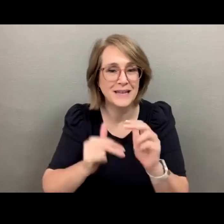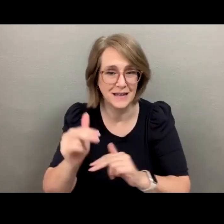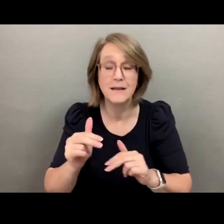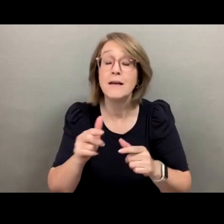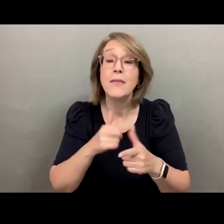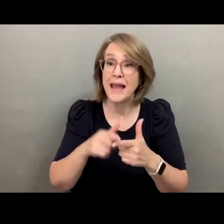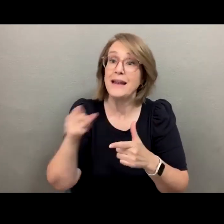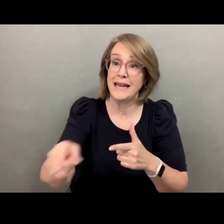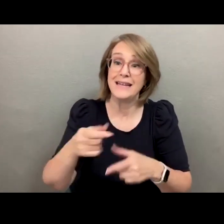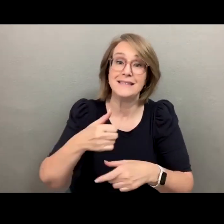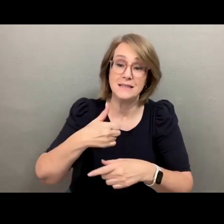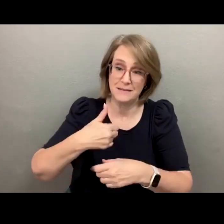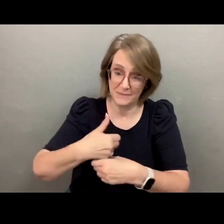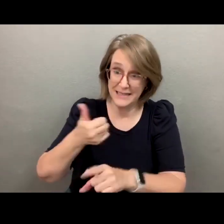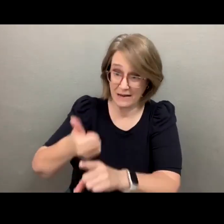will generate an